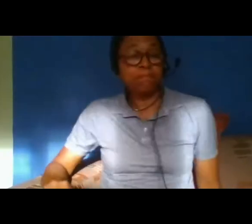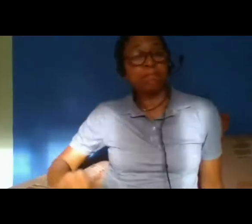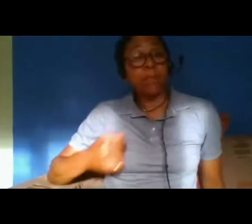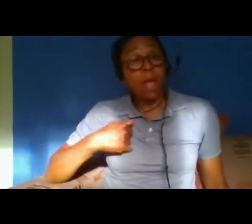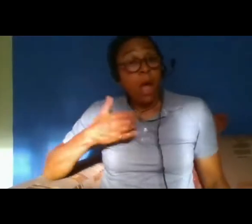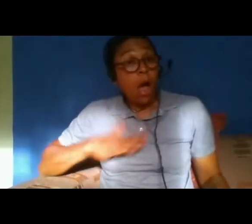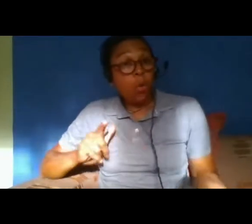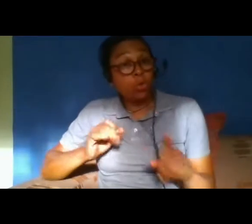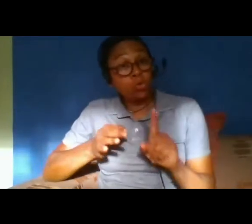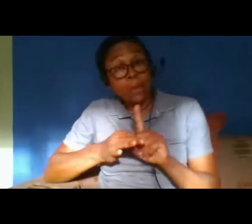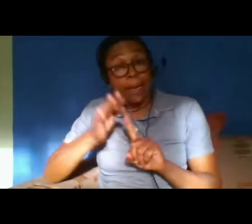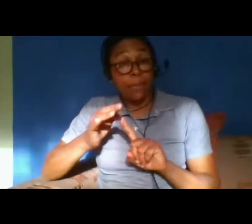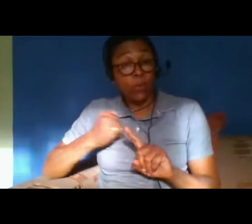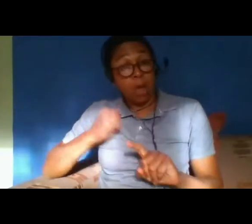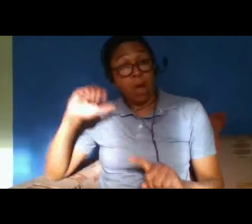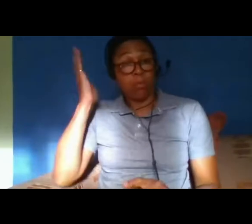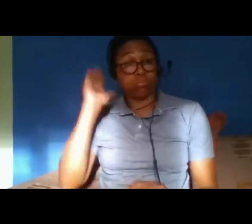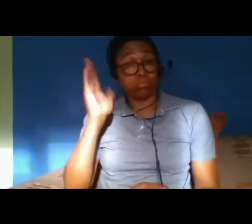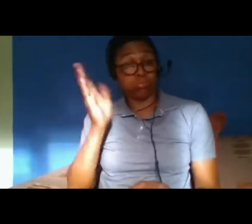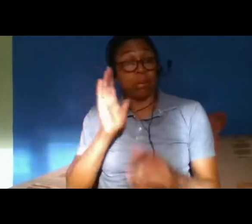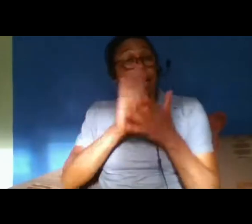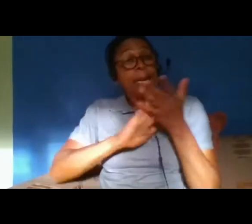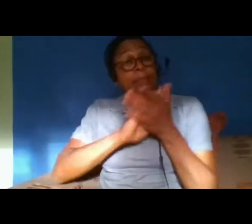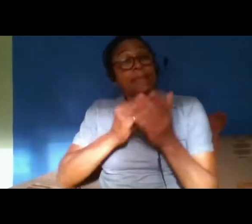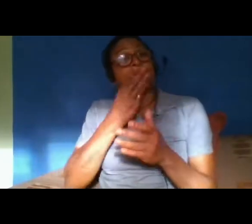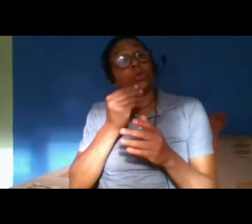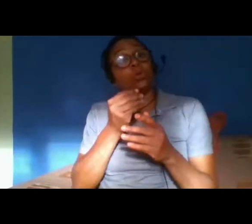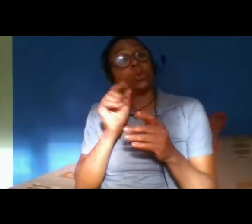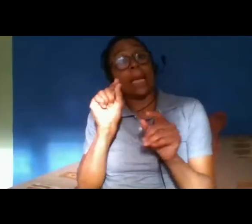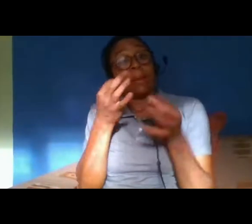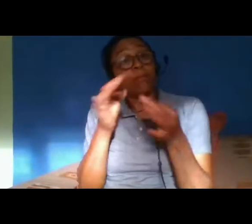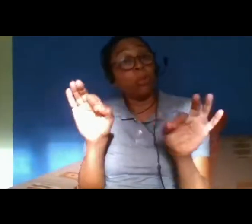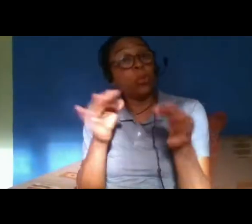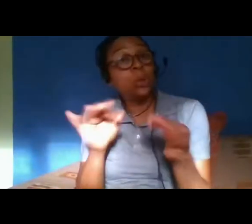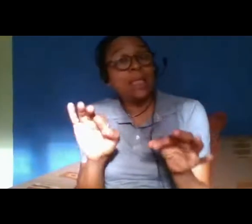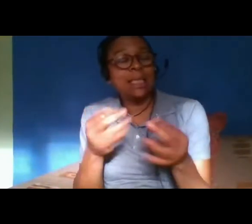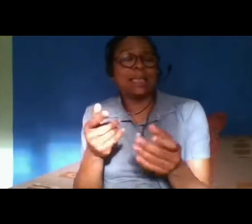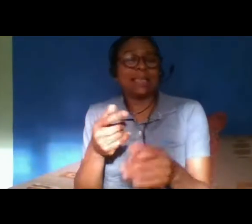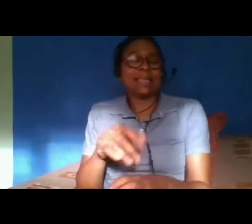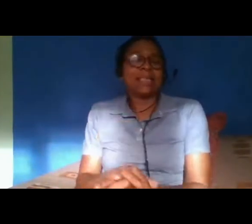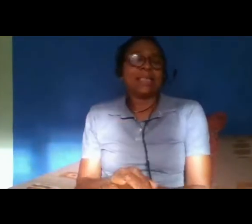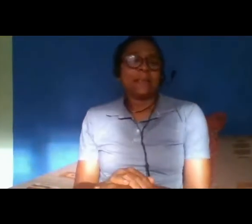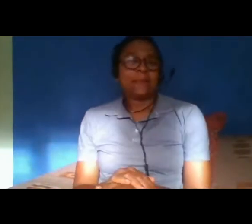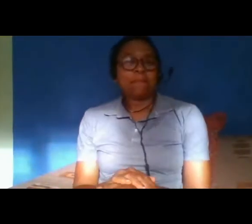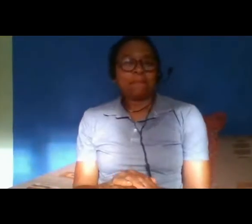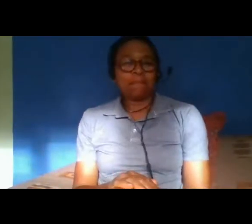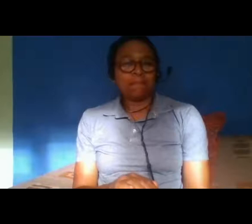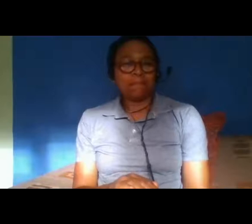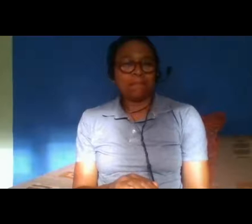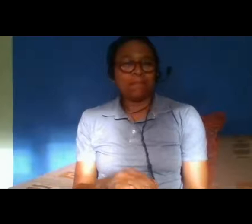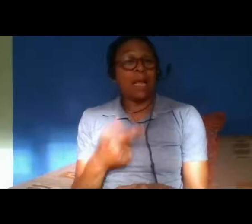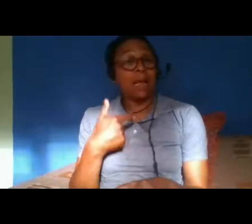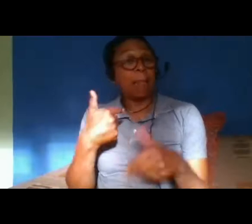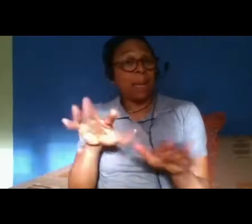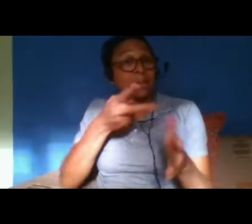i've tried to um to use music as often as i can in in in those presentations and i had planned